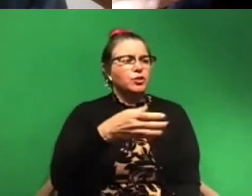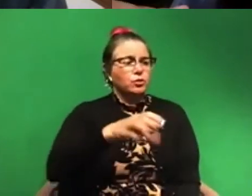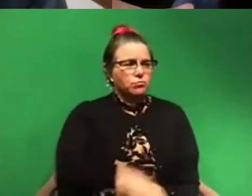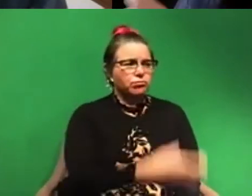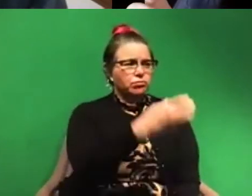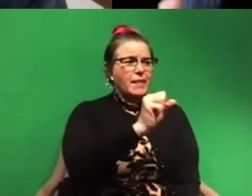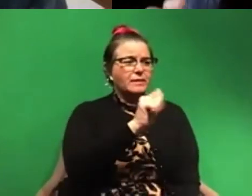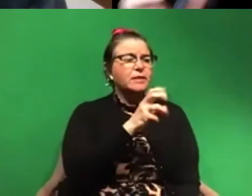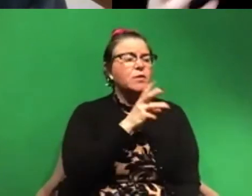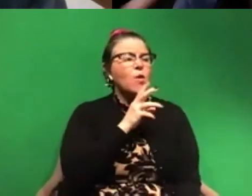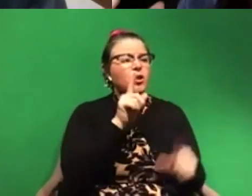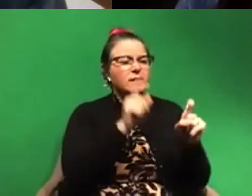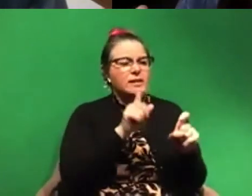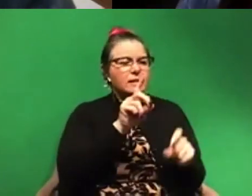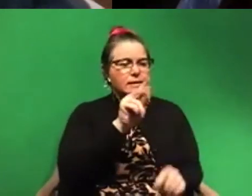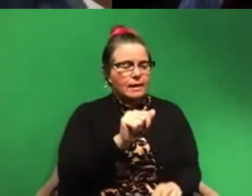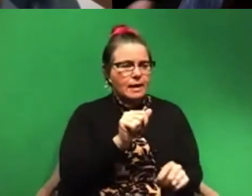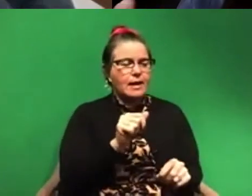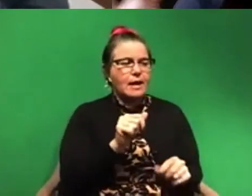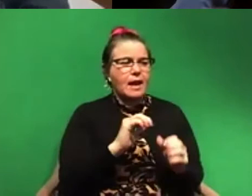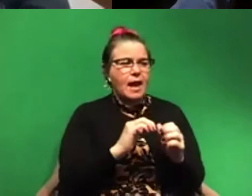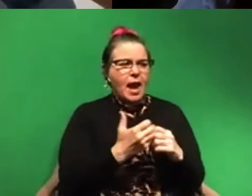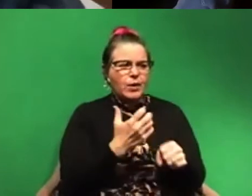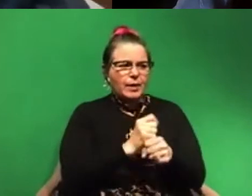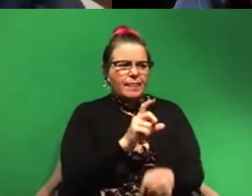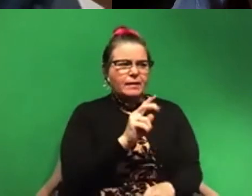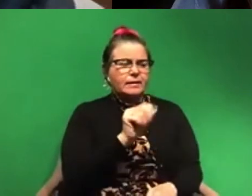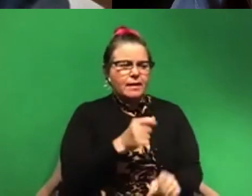eDNA samples, how do you get the DNA out of the seawater?